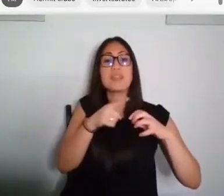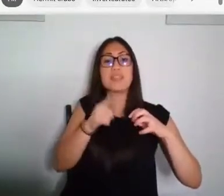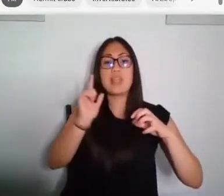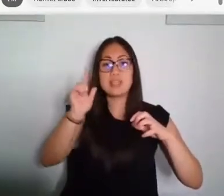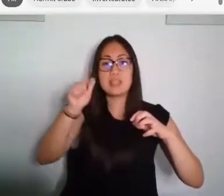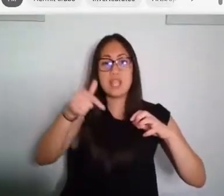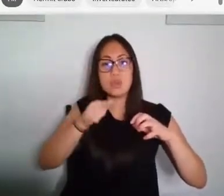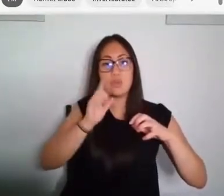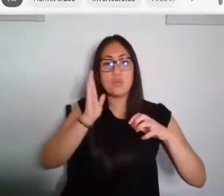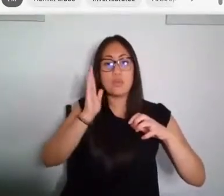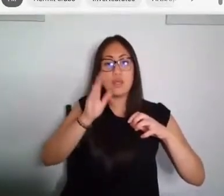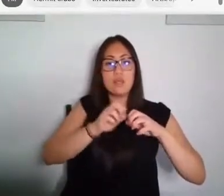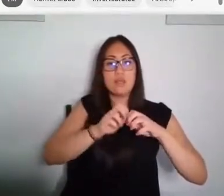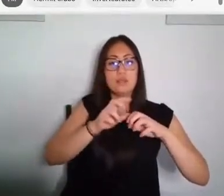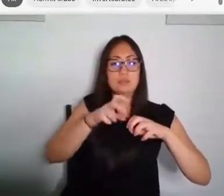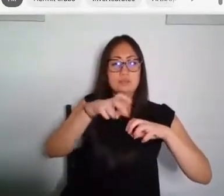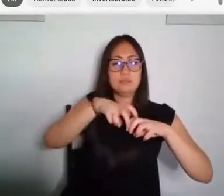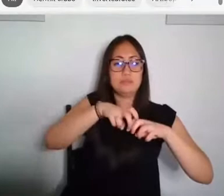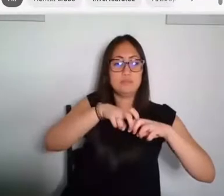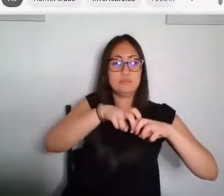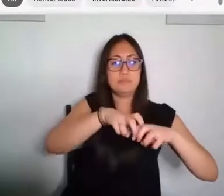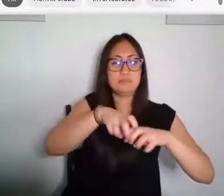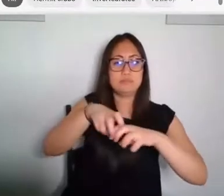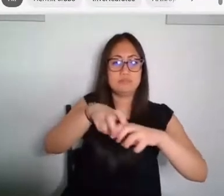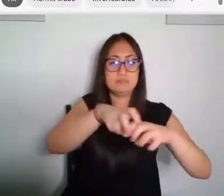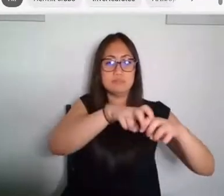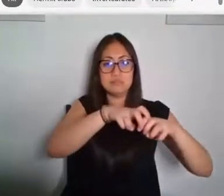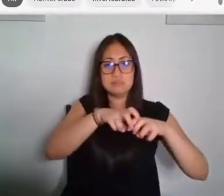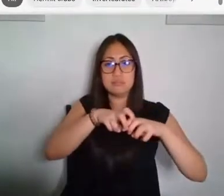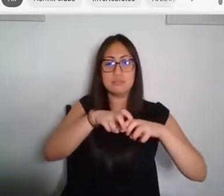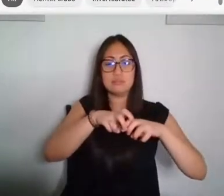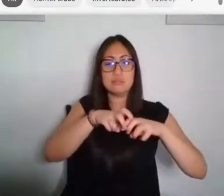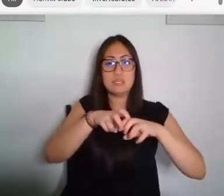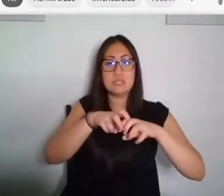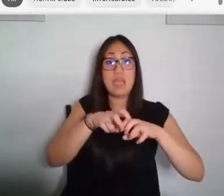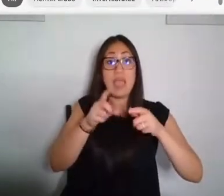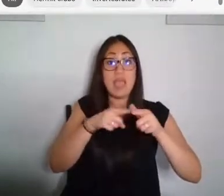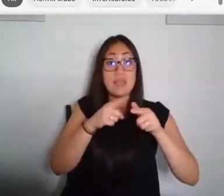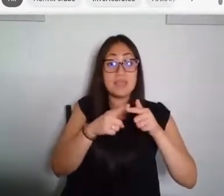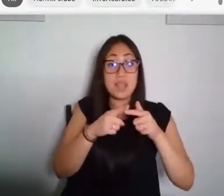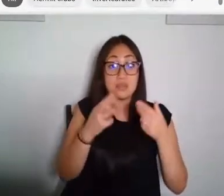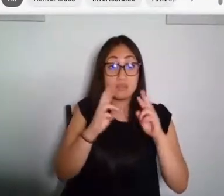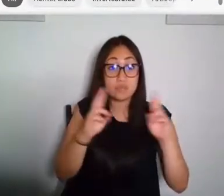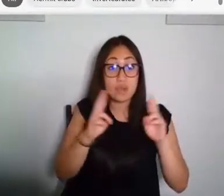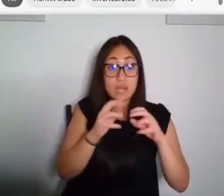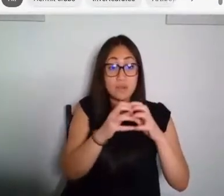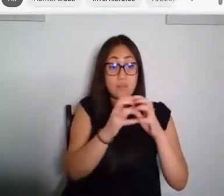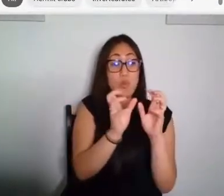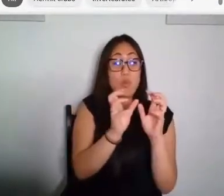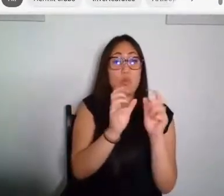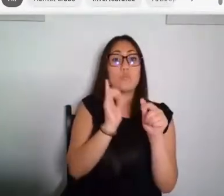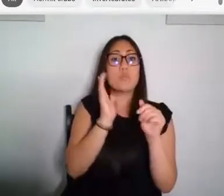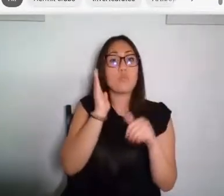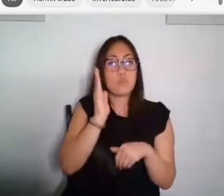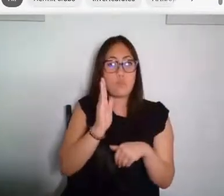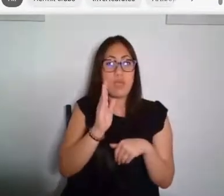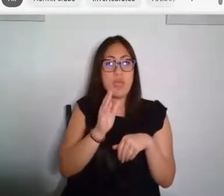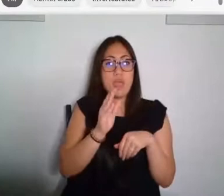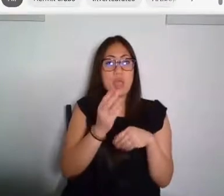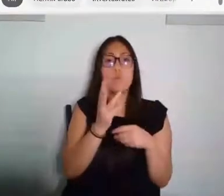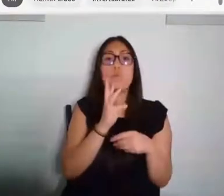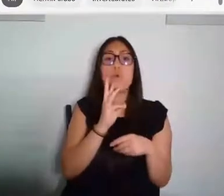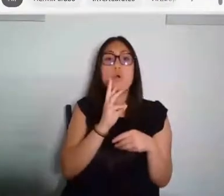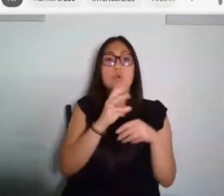land-dwelling hermit crabs, the female carries the eggs around until they're ready to hatch, at which point she'll soak them in water, and the newly